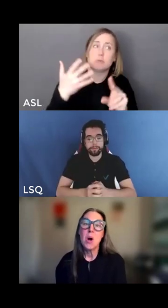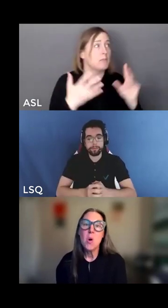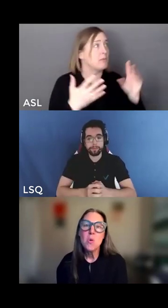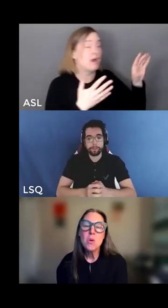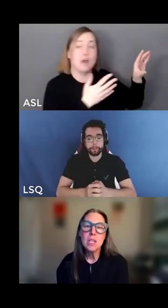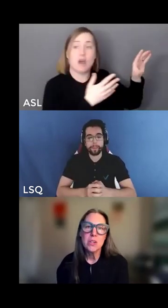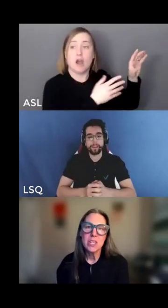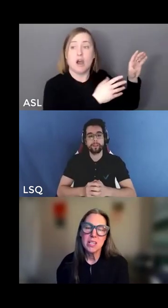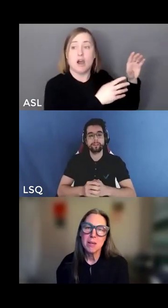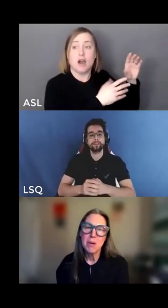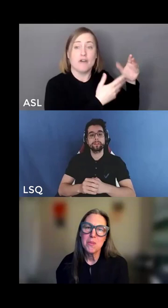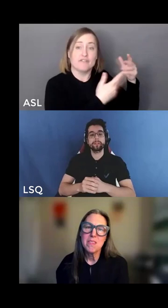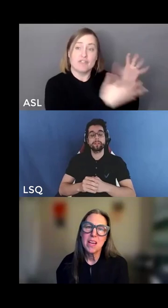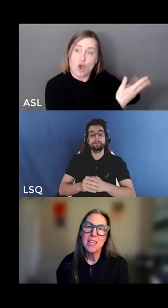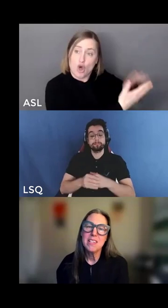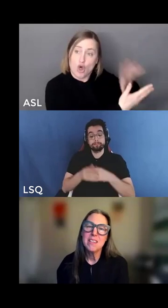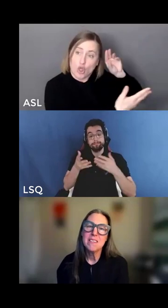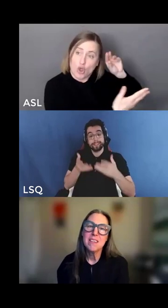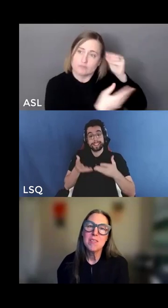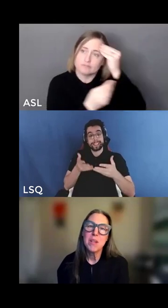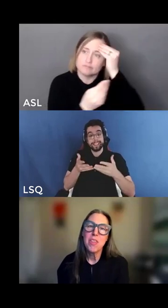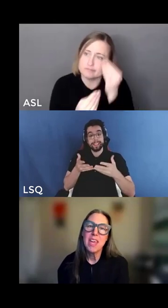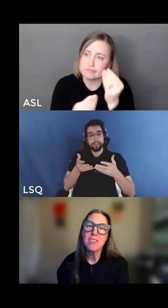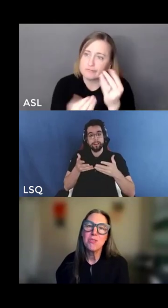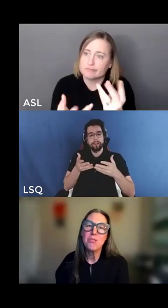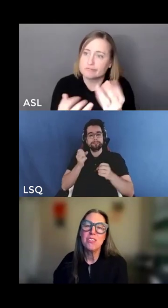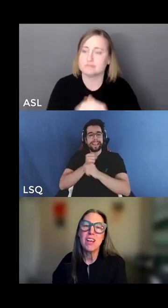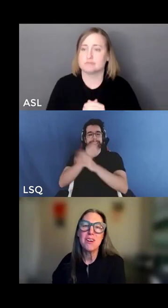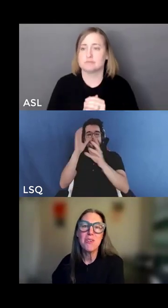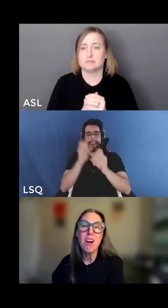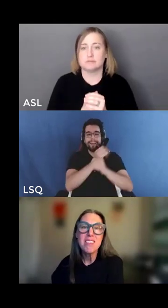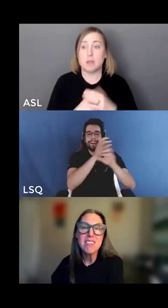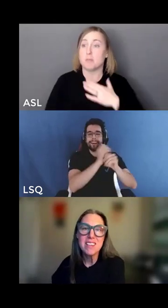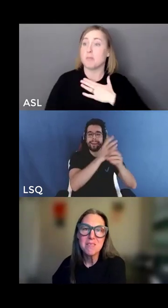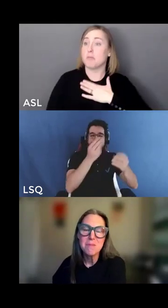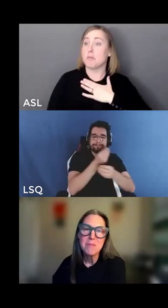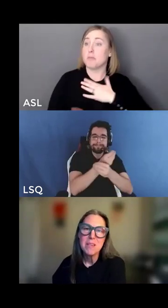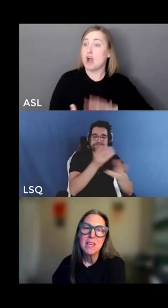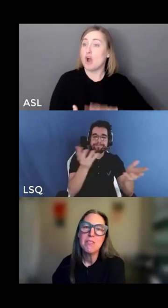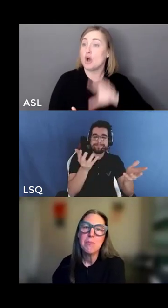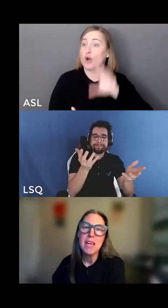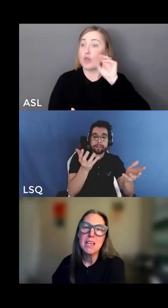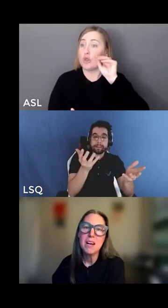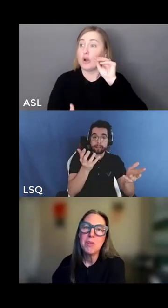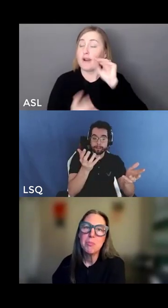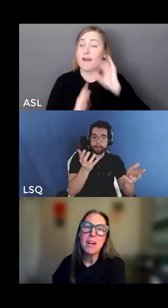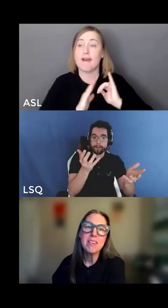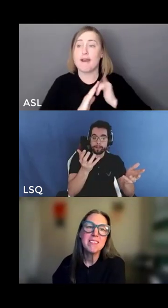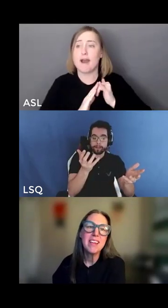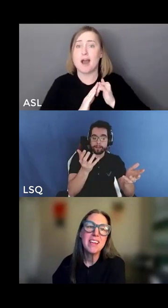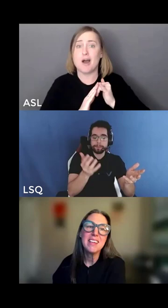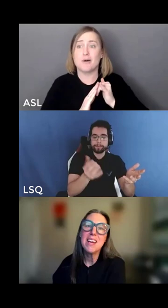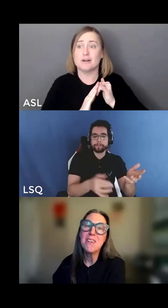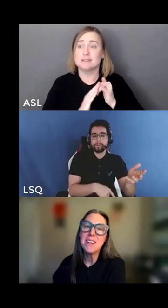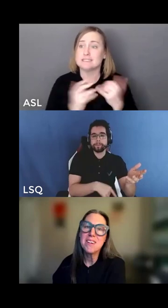and my own learning about these ideas has been thanks to the generosity of many of the present day carriers